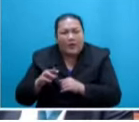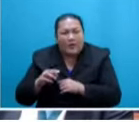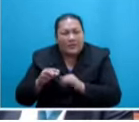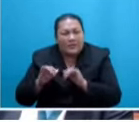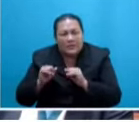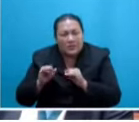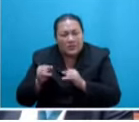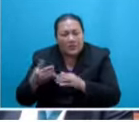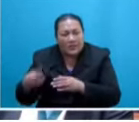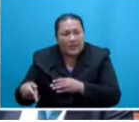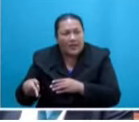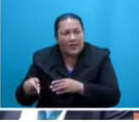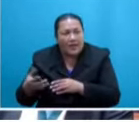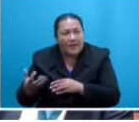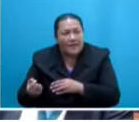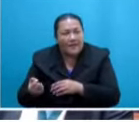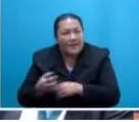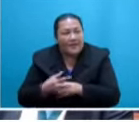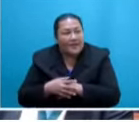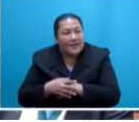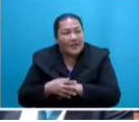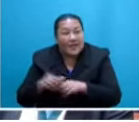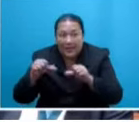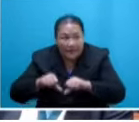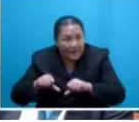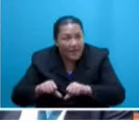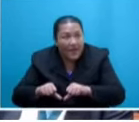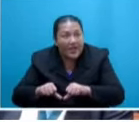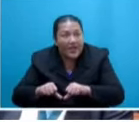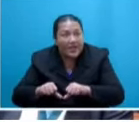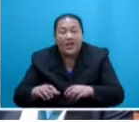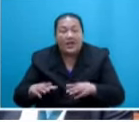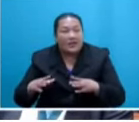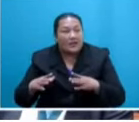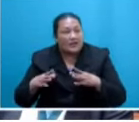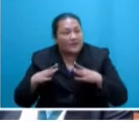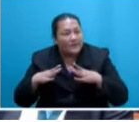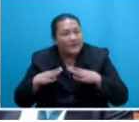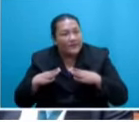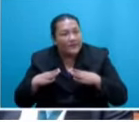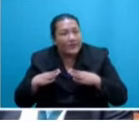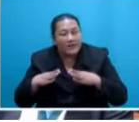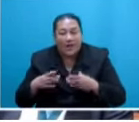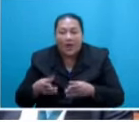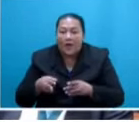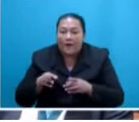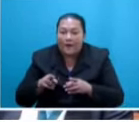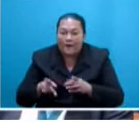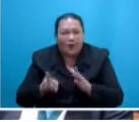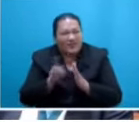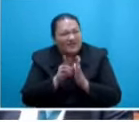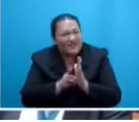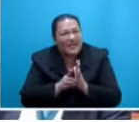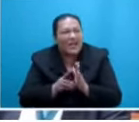transform themselves. They have failed to adapt themselves to a free, just and democratic culture. That brings